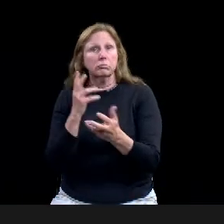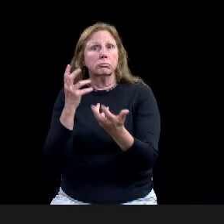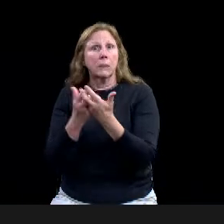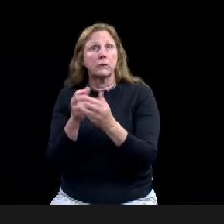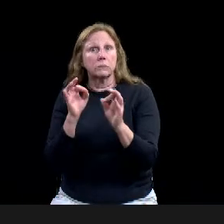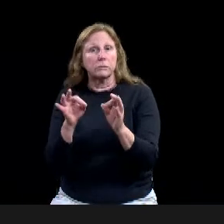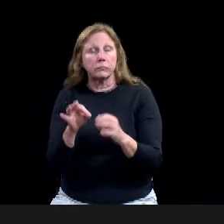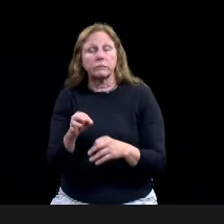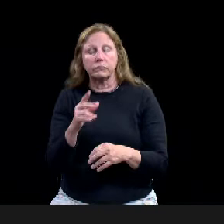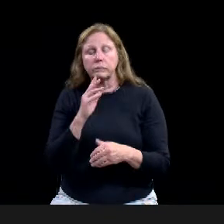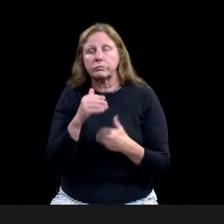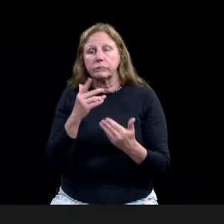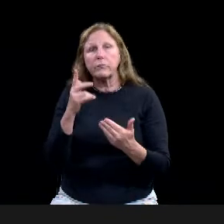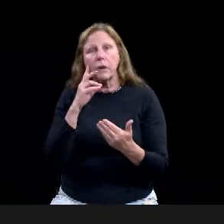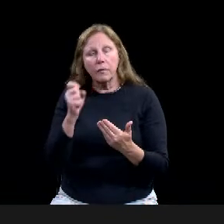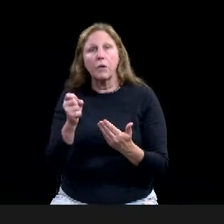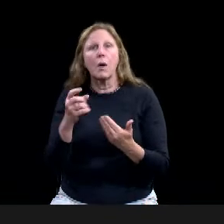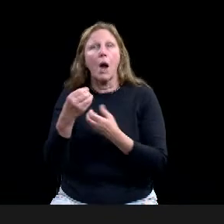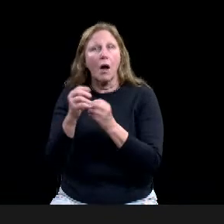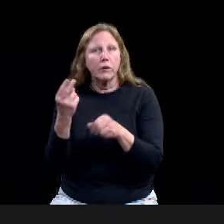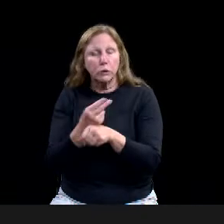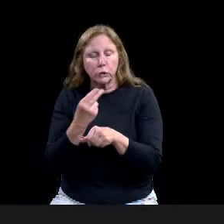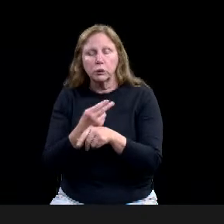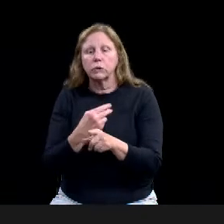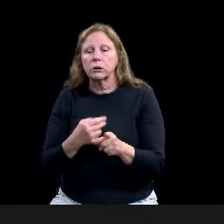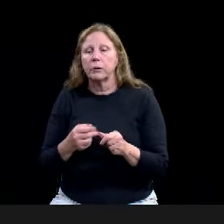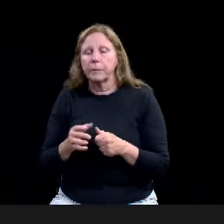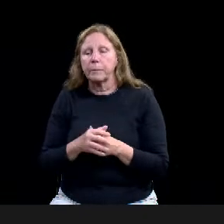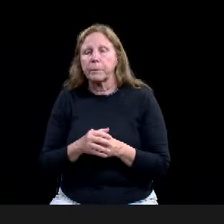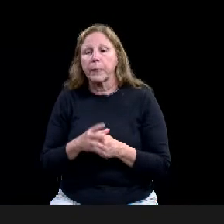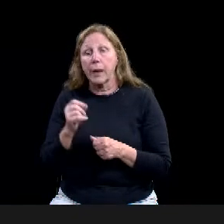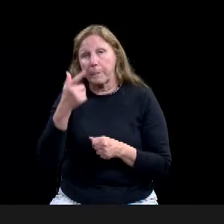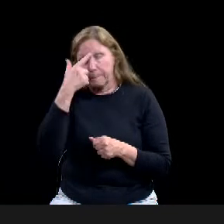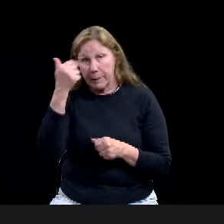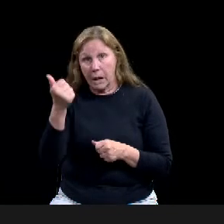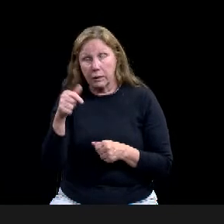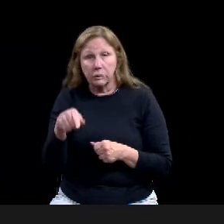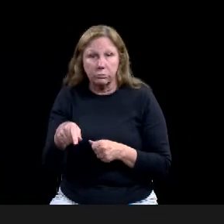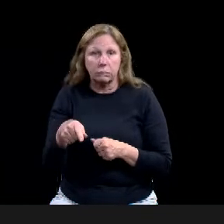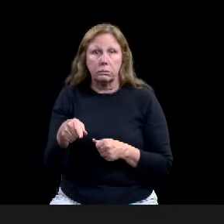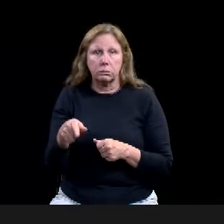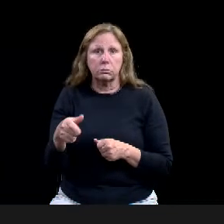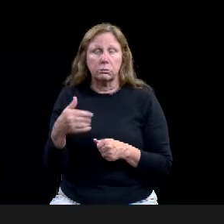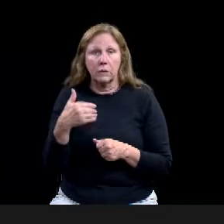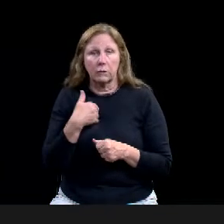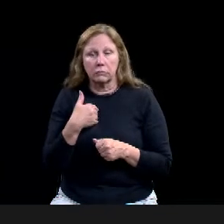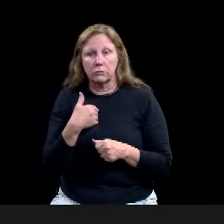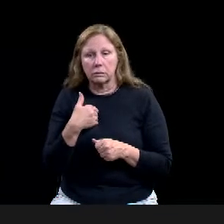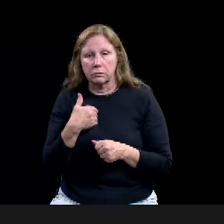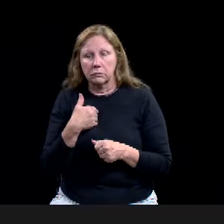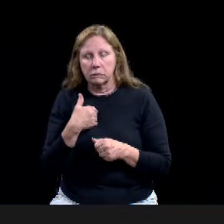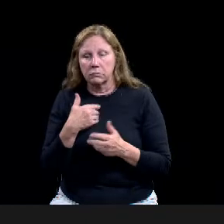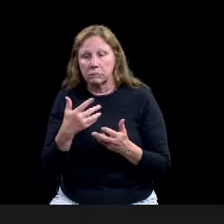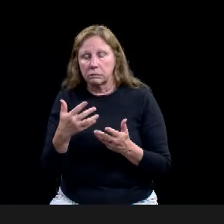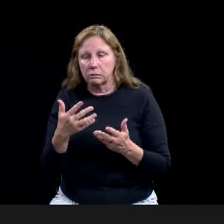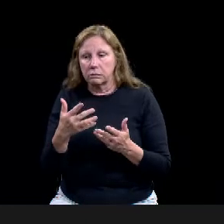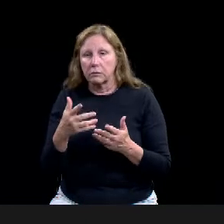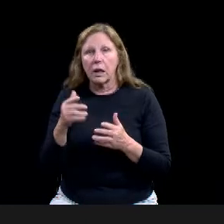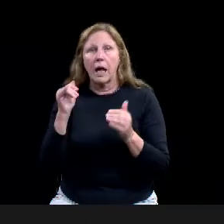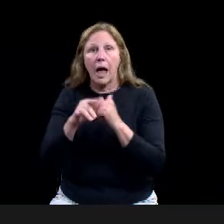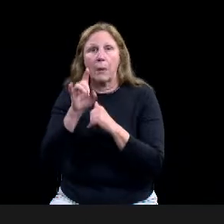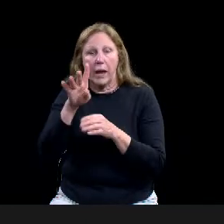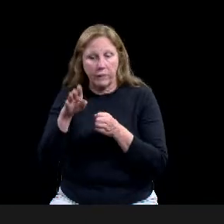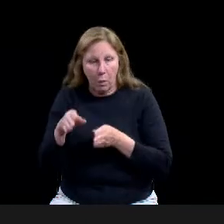the frontage road of, uh, Highway 84, staff and the plan commission thought that that was a good, um, option for